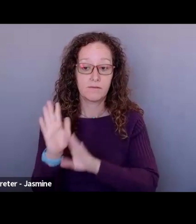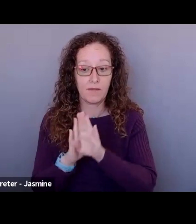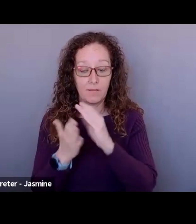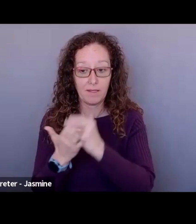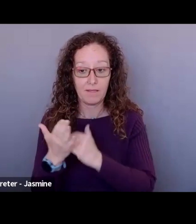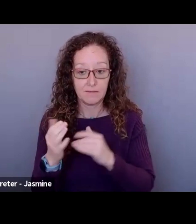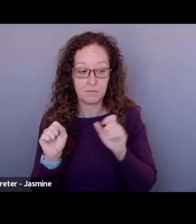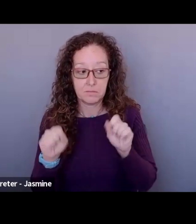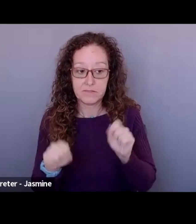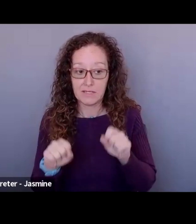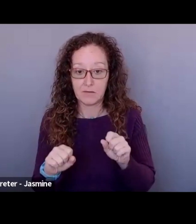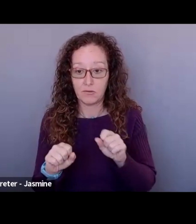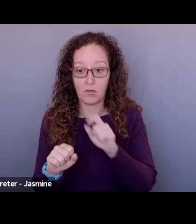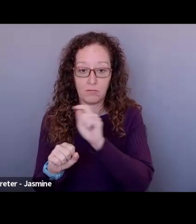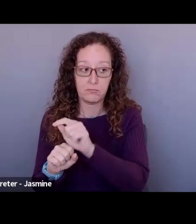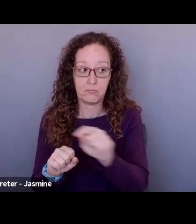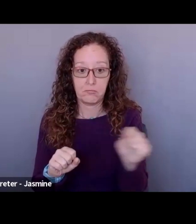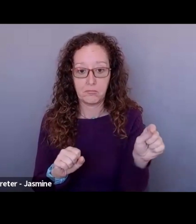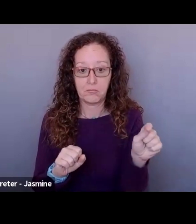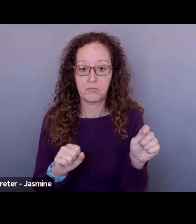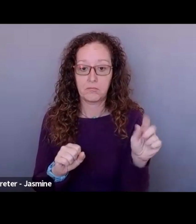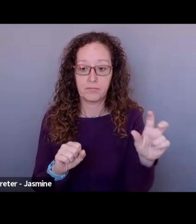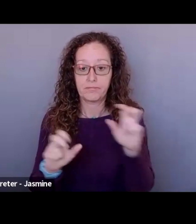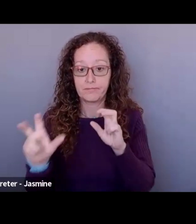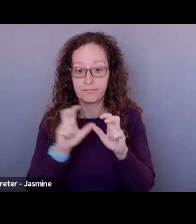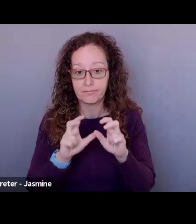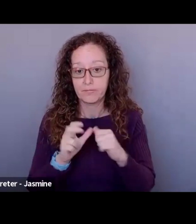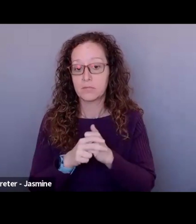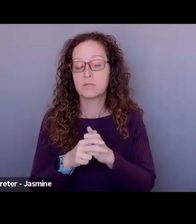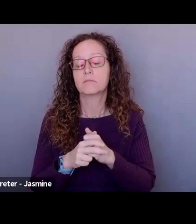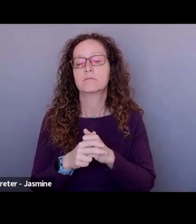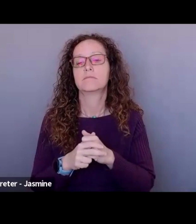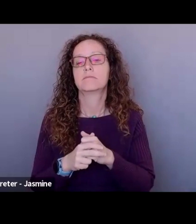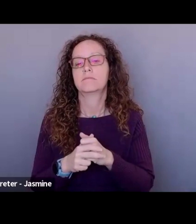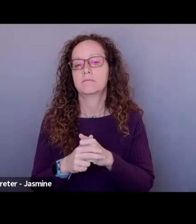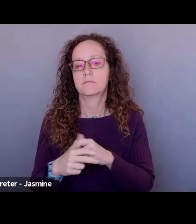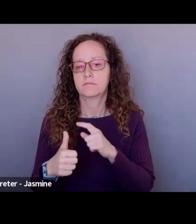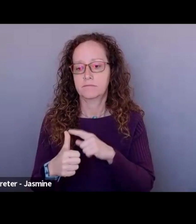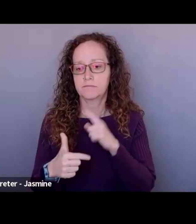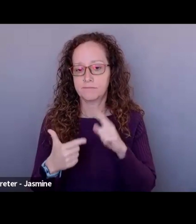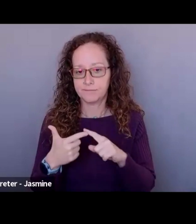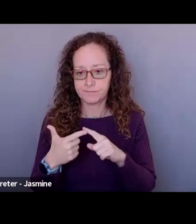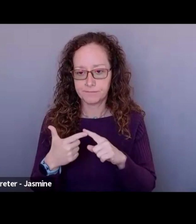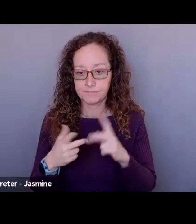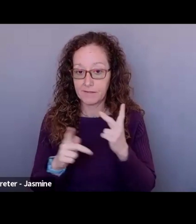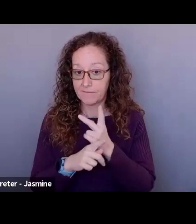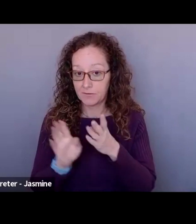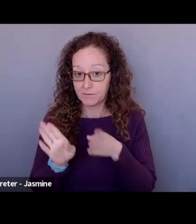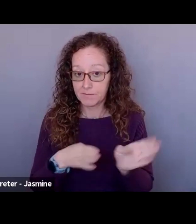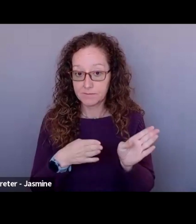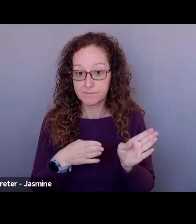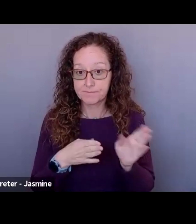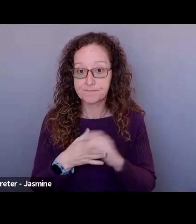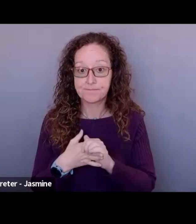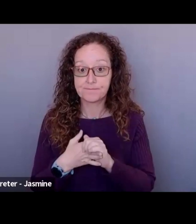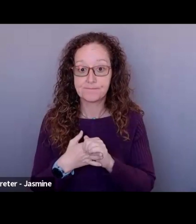right? So that's, that's number one. And then, um, figure out a plan of, of who's going,